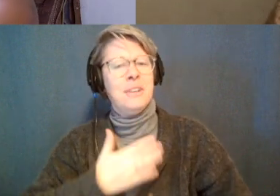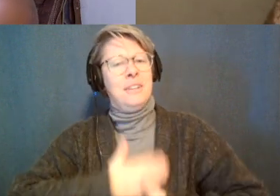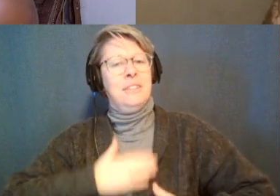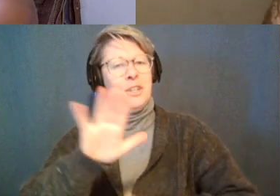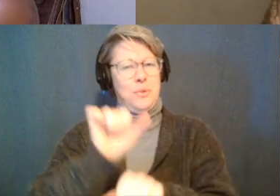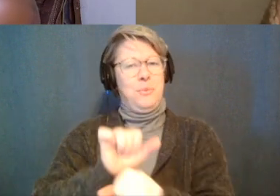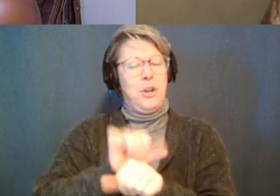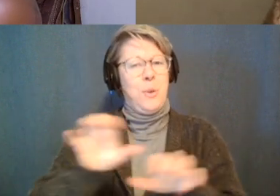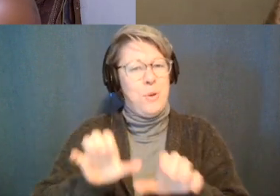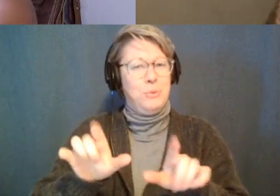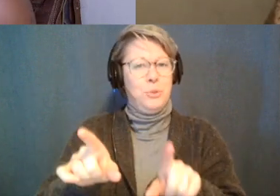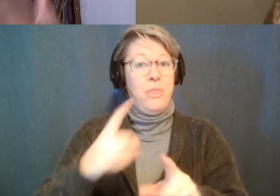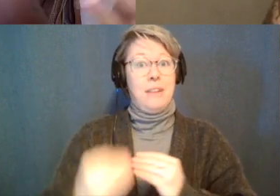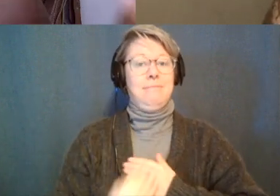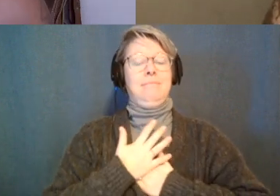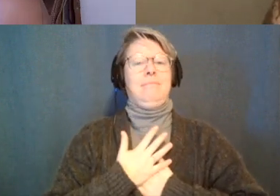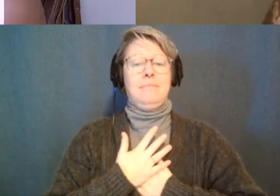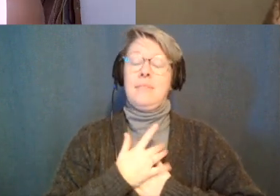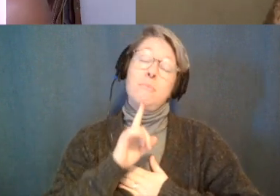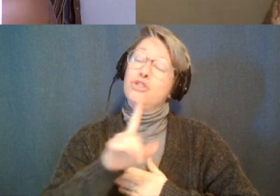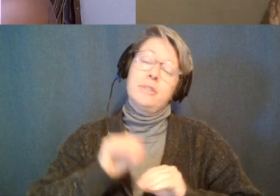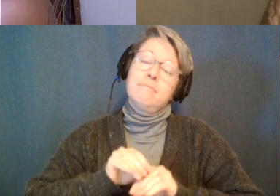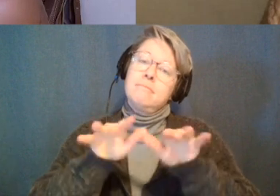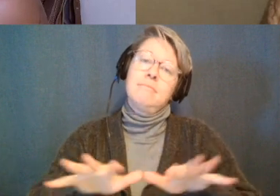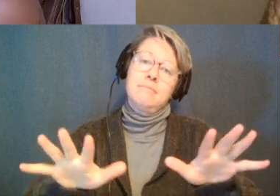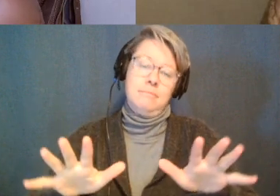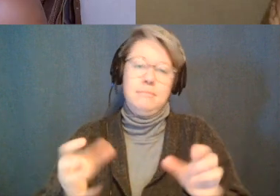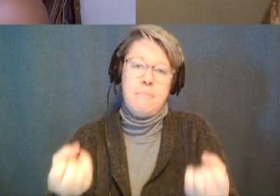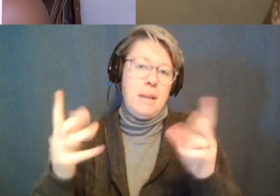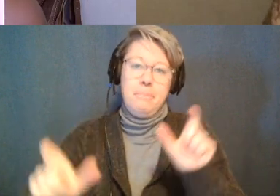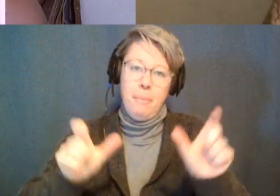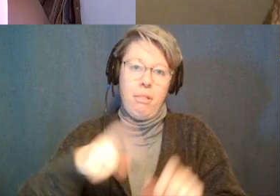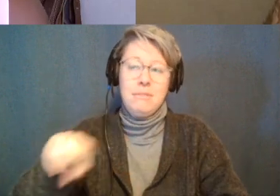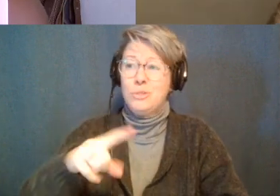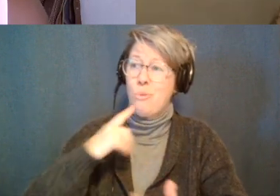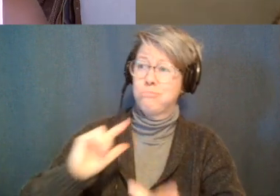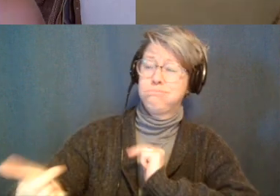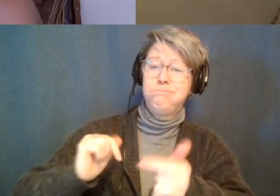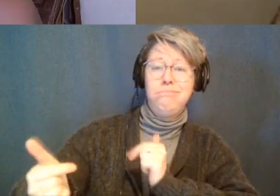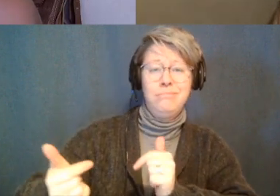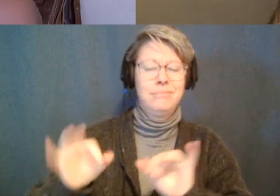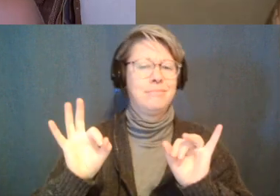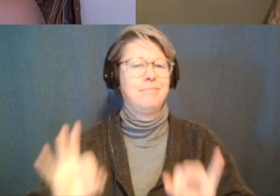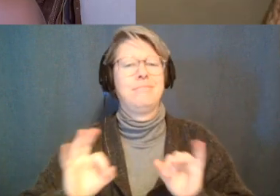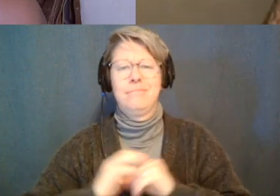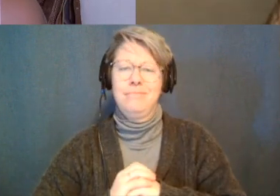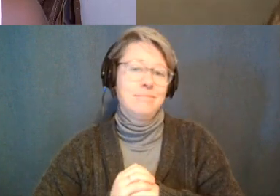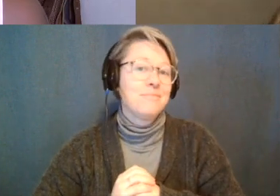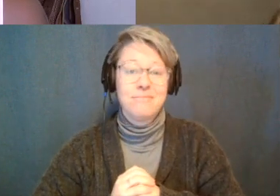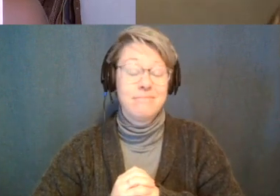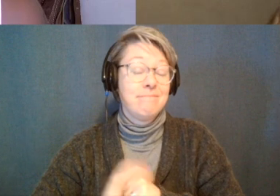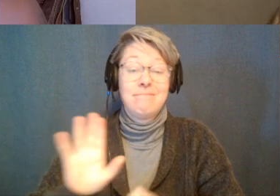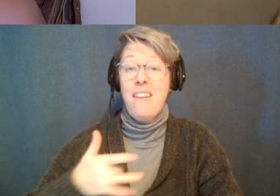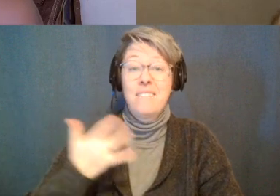work and it inspires me and i'm sure it's so many so just to be able to have a combo with you kick it and how i feel it's like